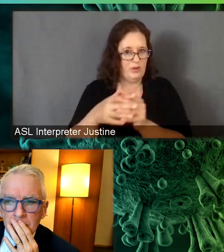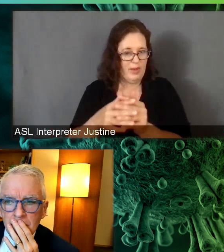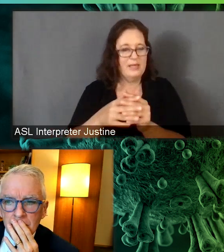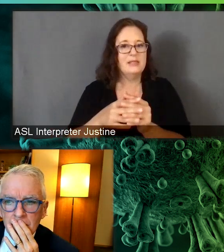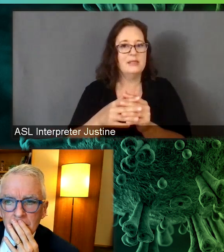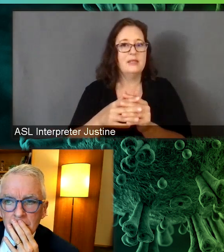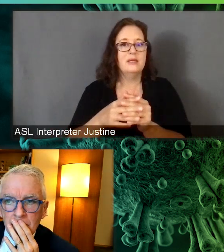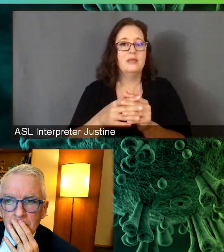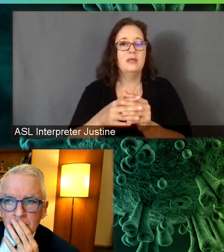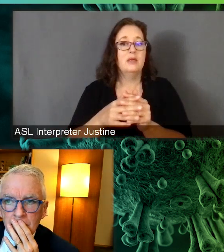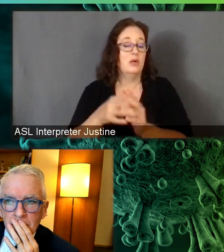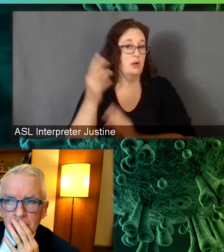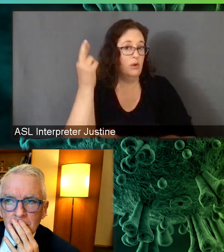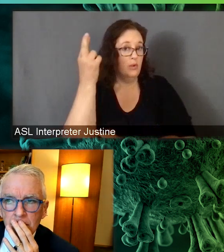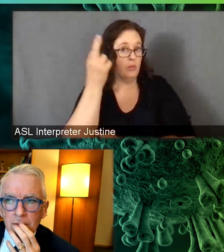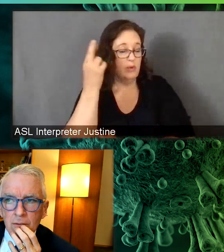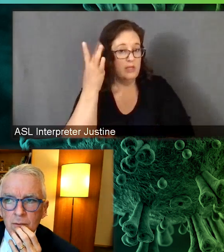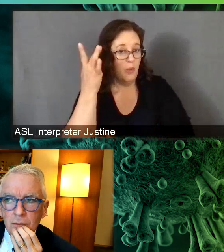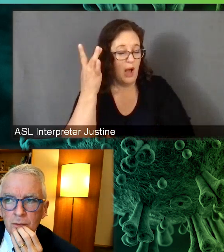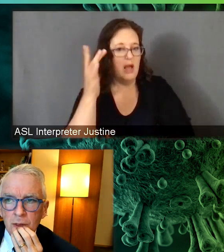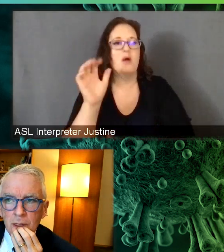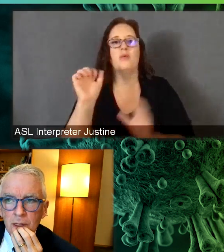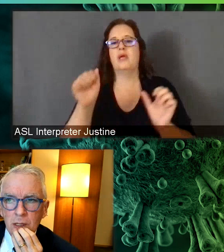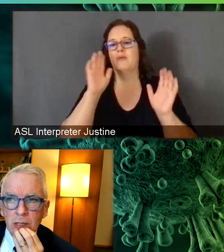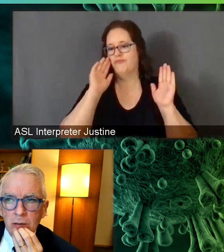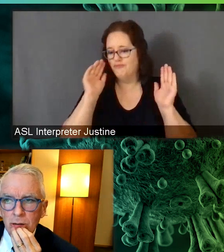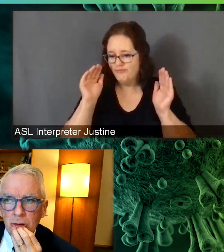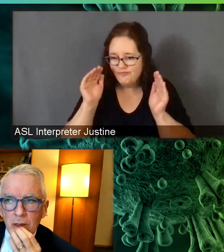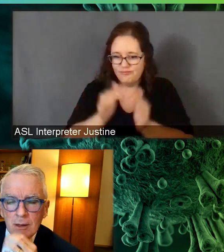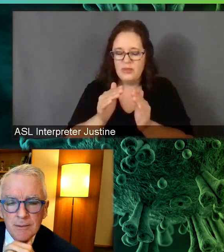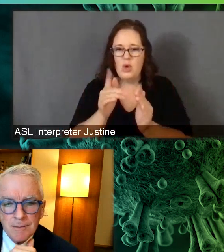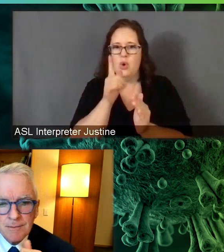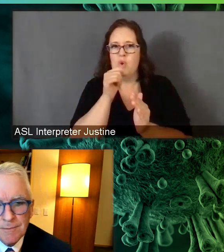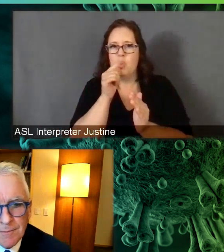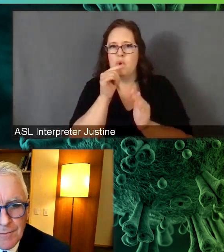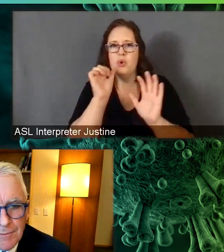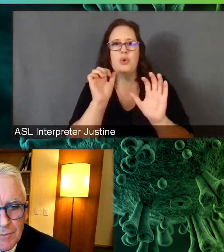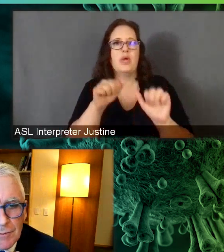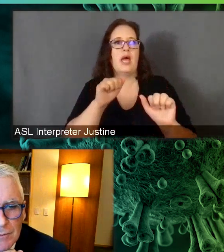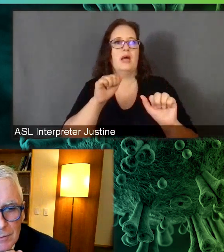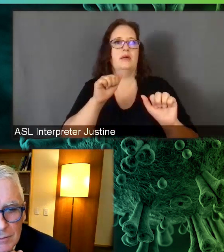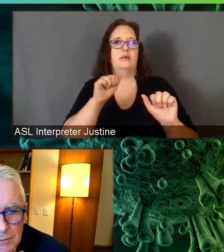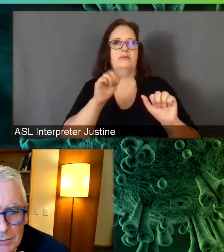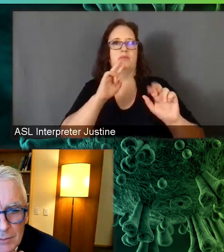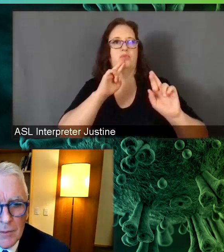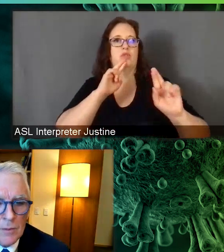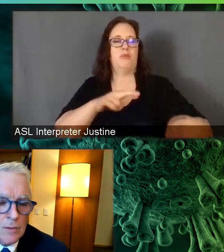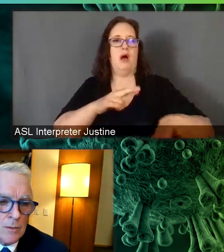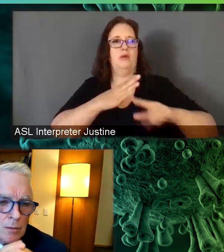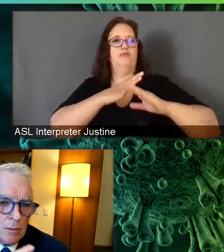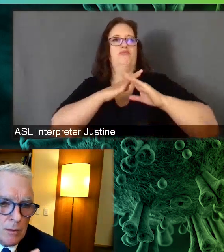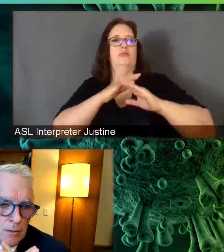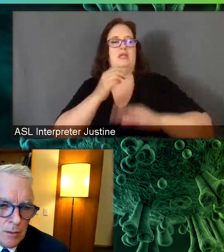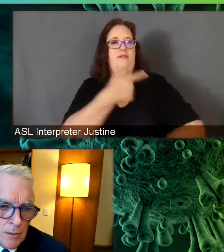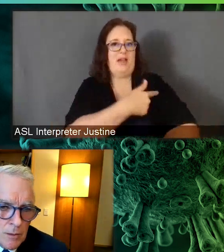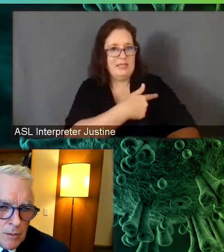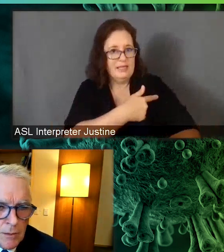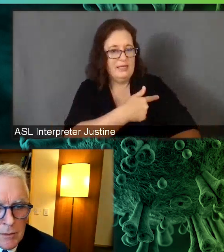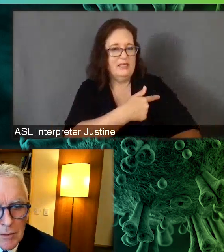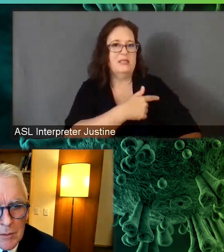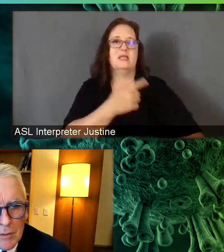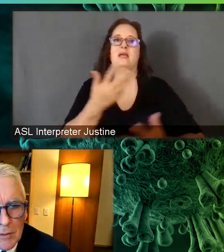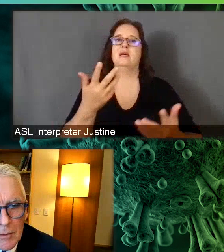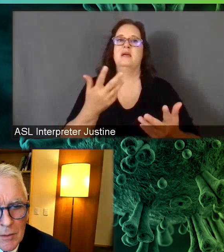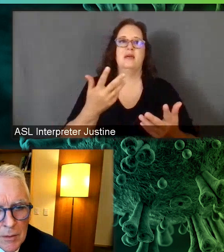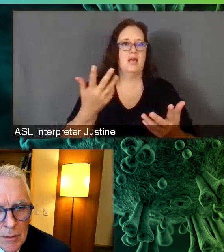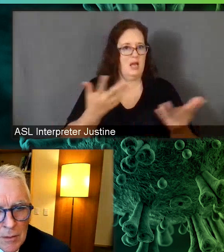really zoom in on some of the granular aspects of who can respond to vaccines. When do they respond to vaccines? And so what we've learned